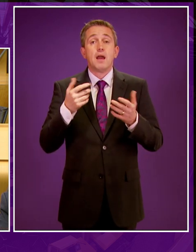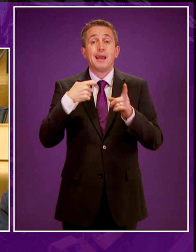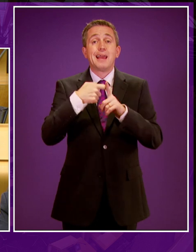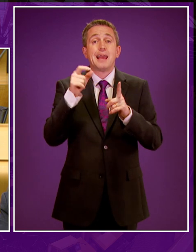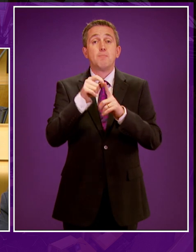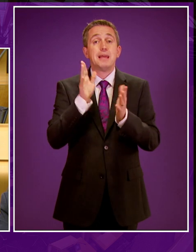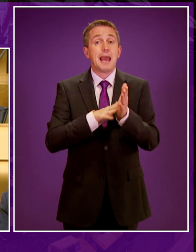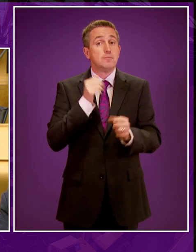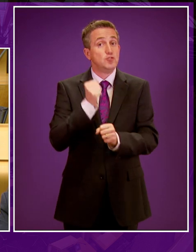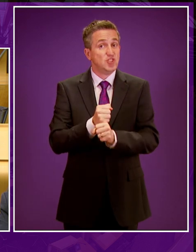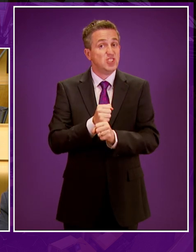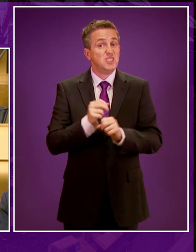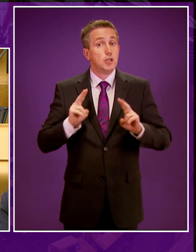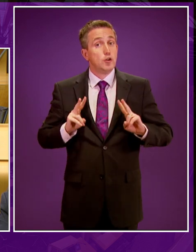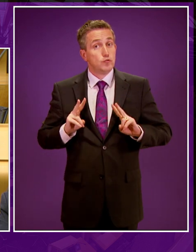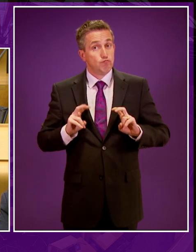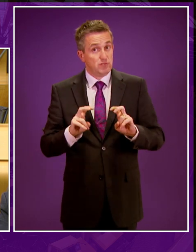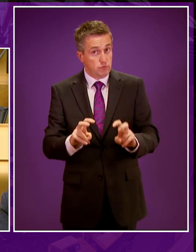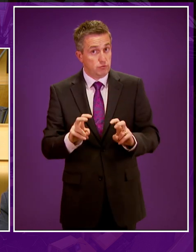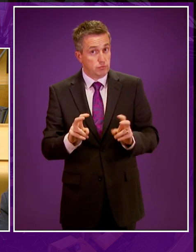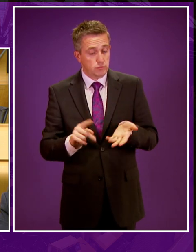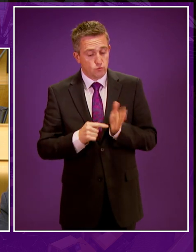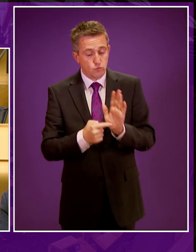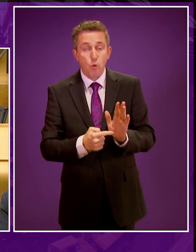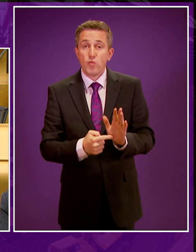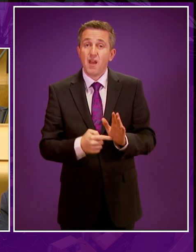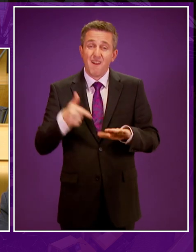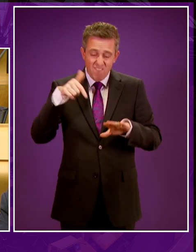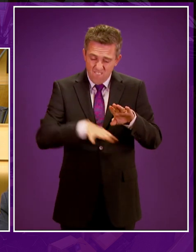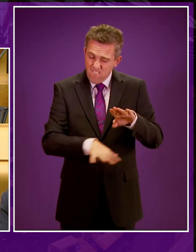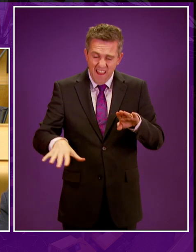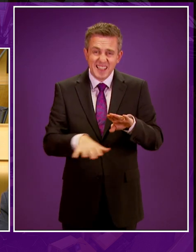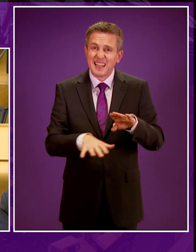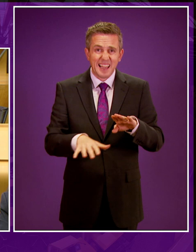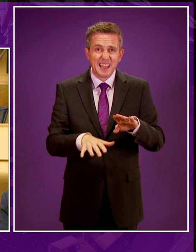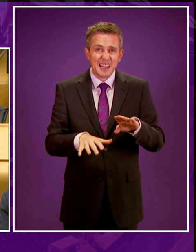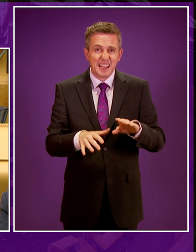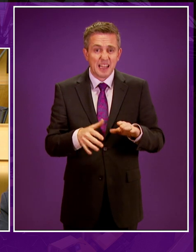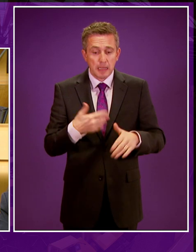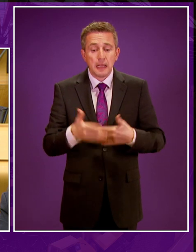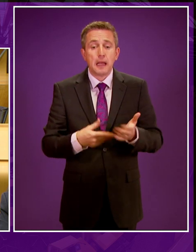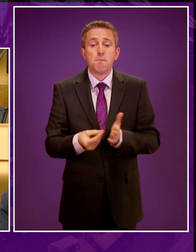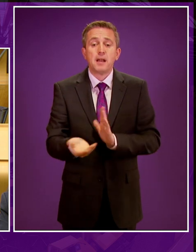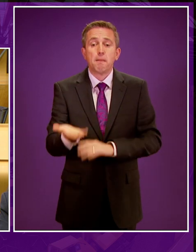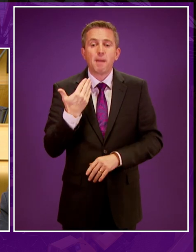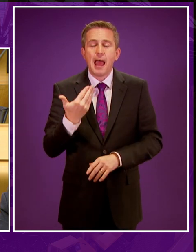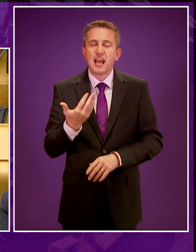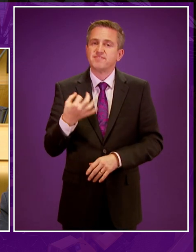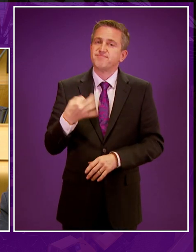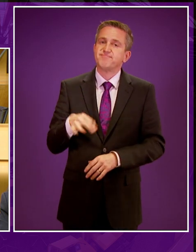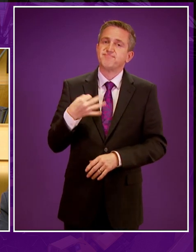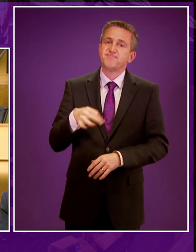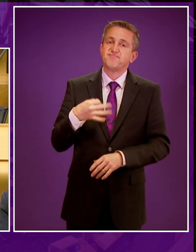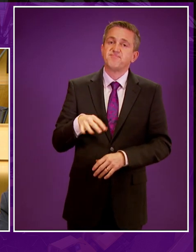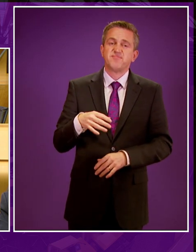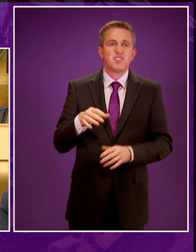KPMG has stated that fracking would contribute very little to the economy in the short term. It would only